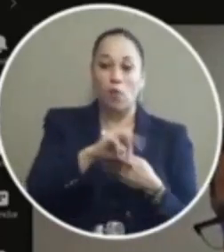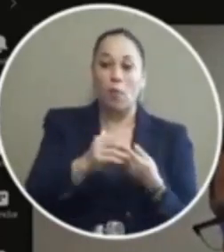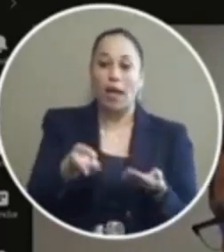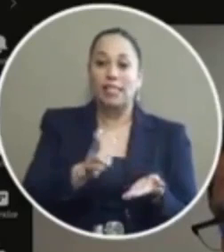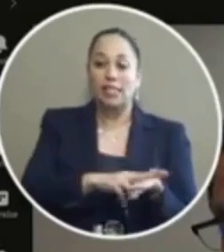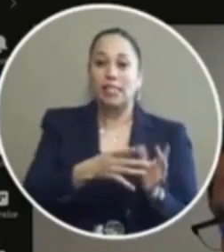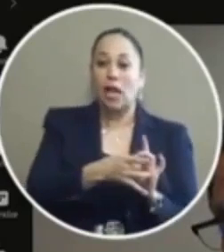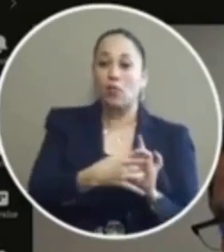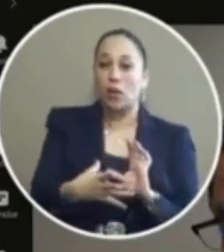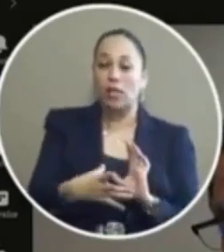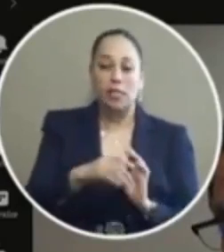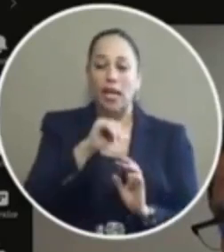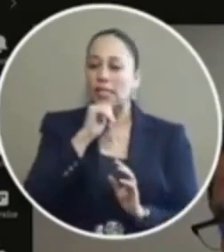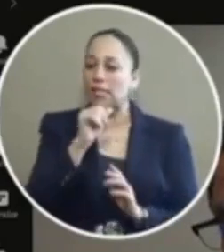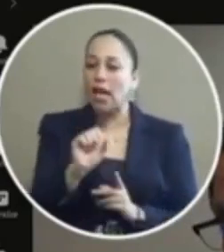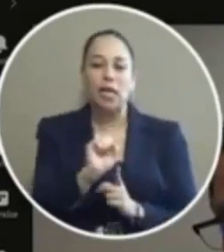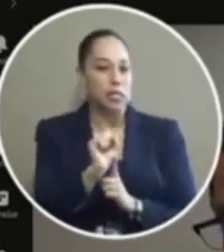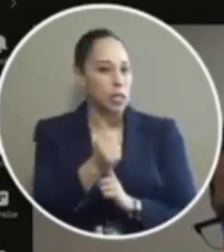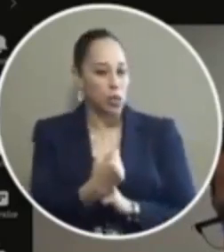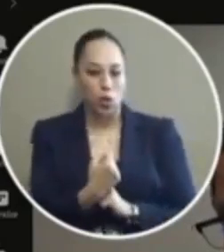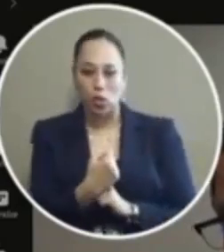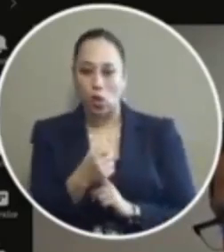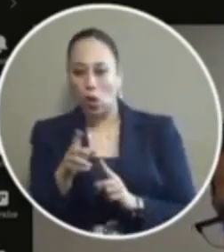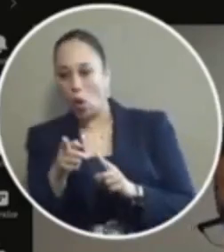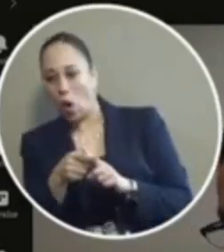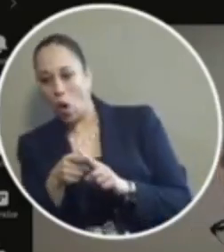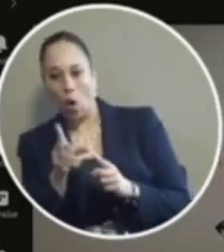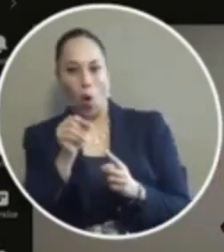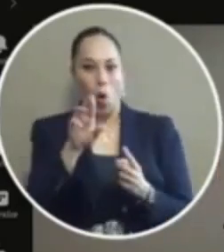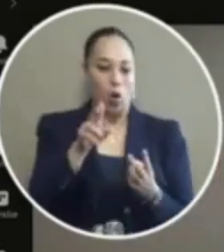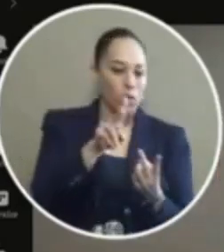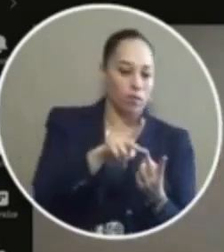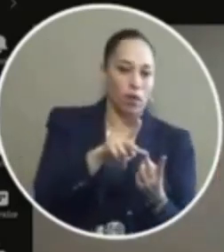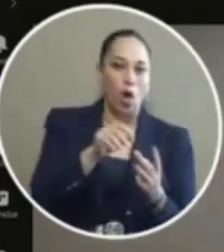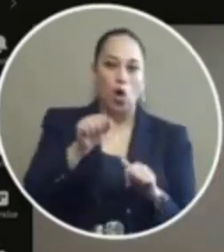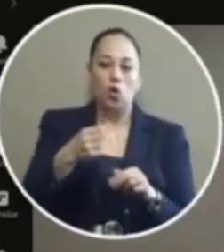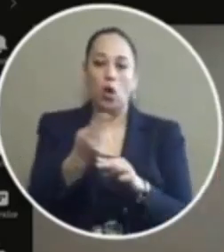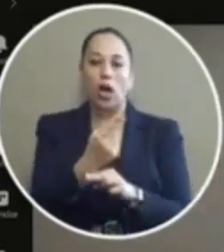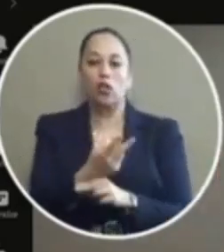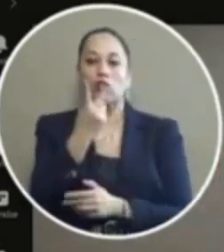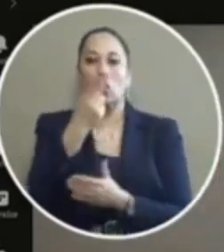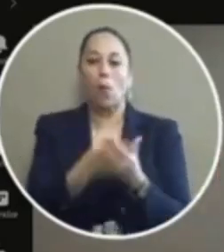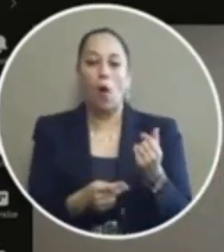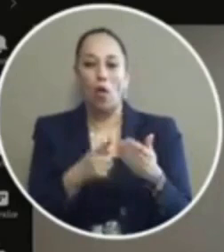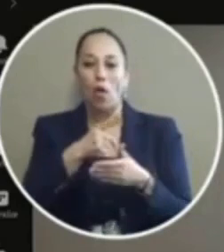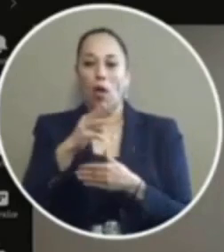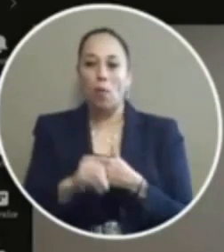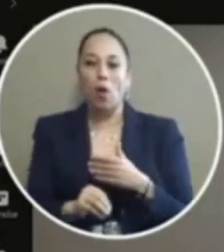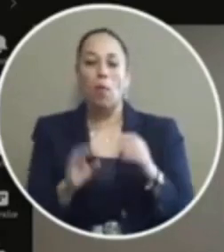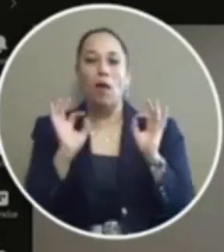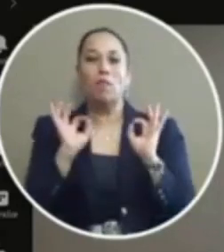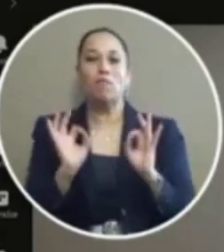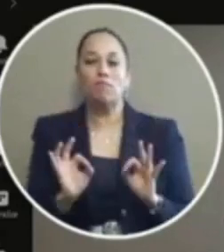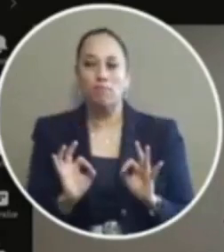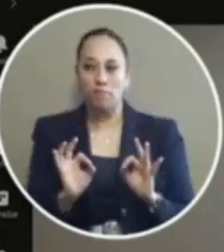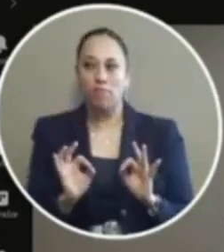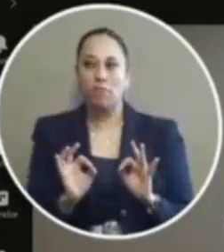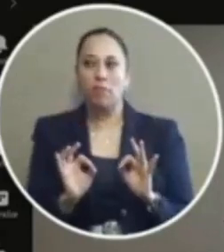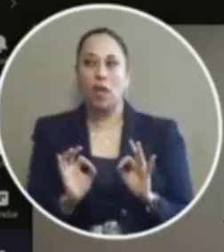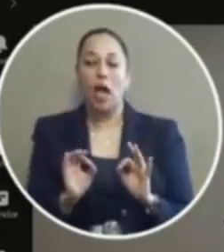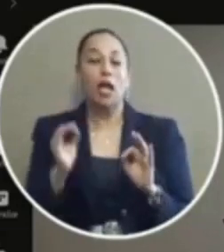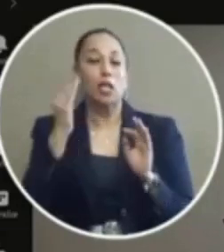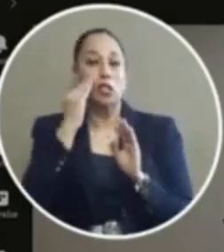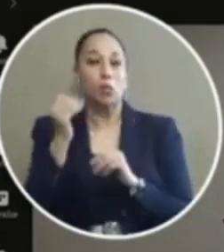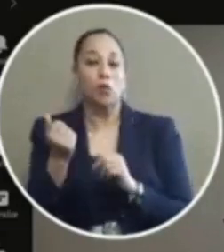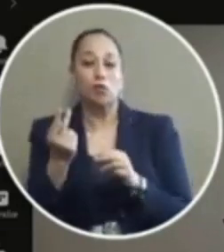it's not a situation where it's one or the other you can use both of these programs effectively and you should use both both of